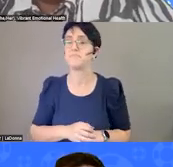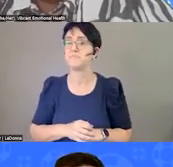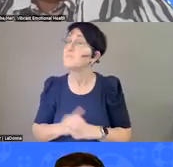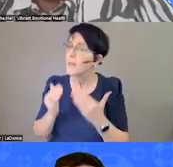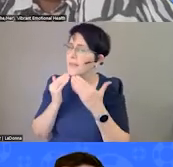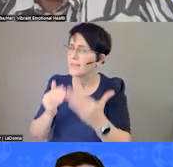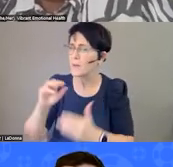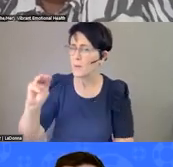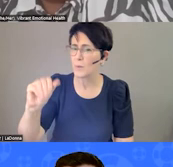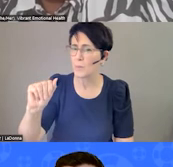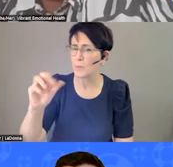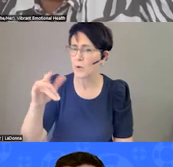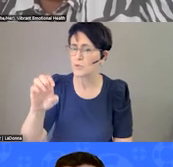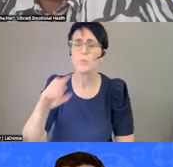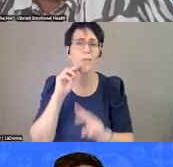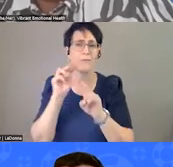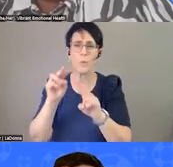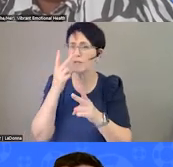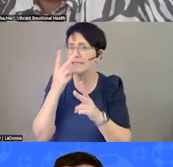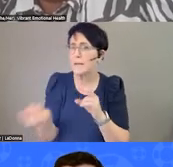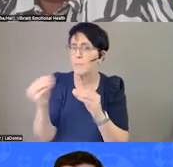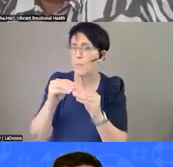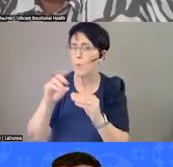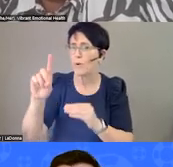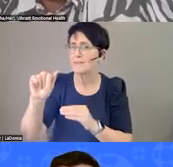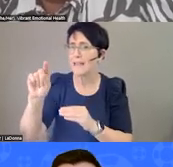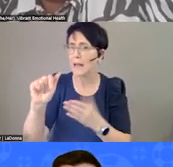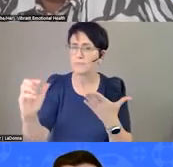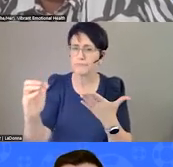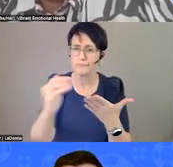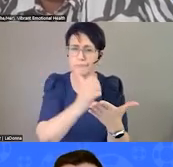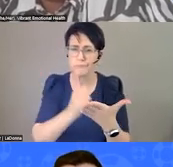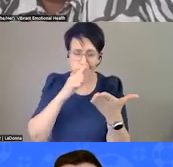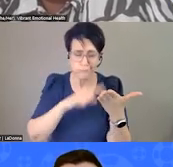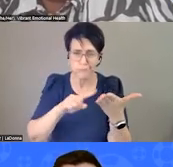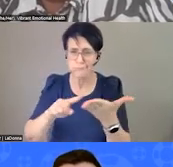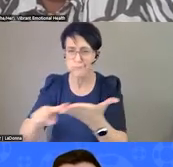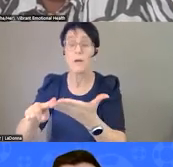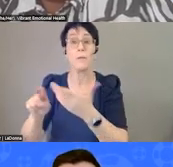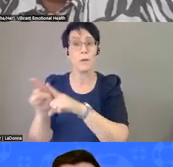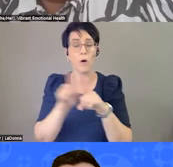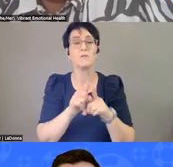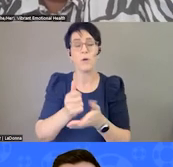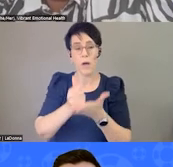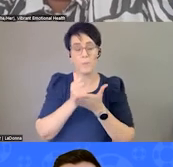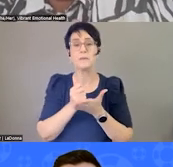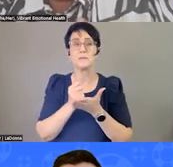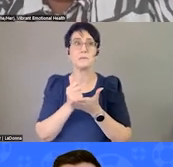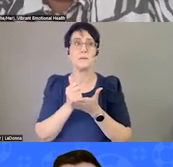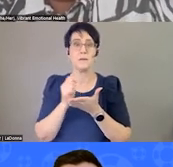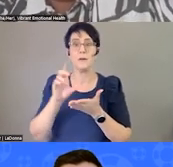research, but also very important points for us to take back to our kind of governments, counties,